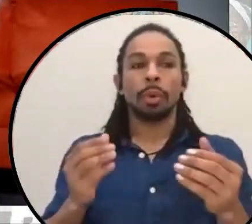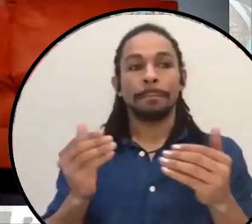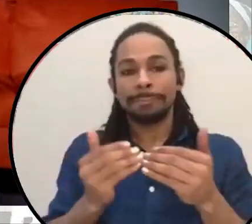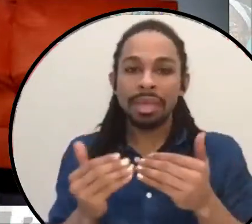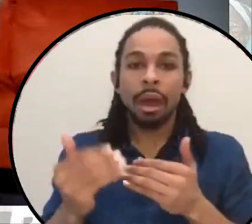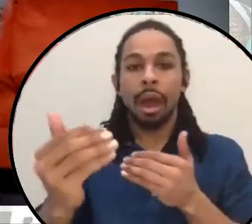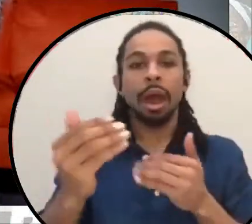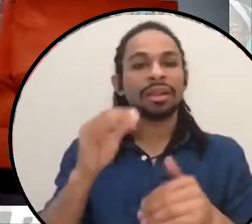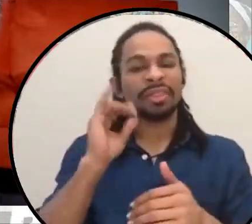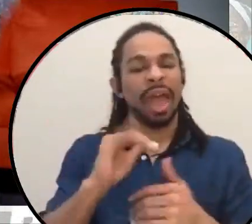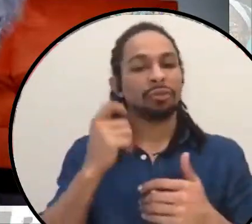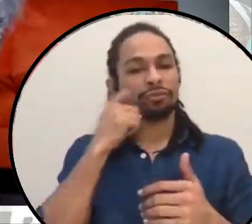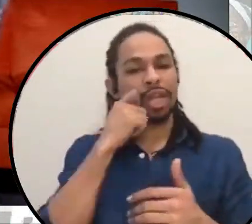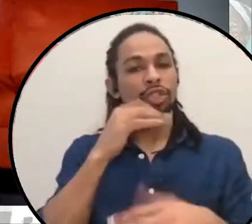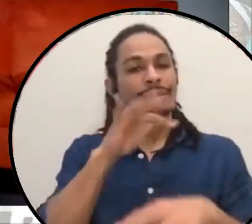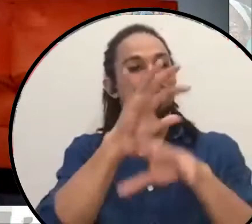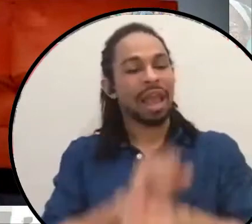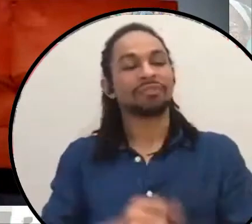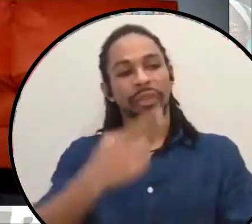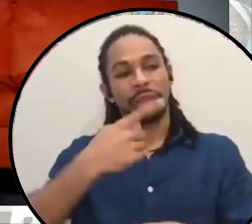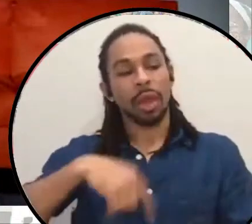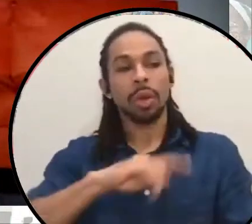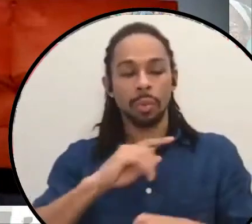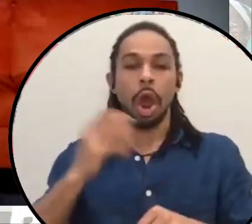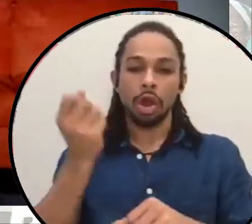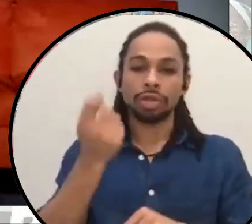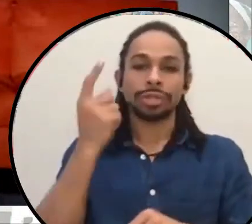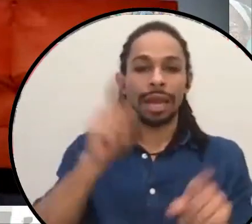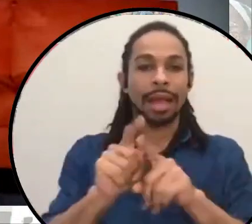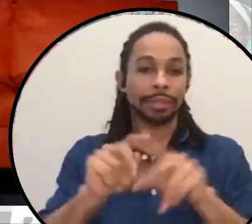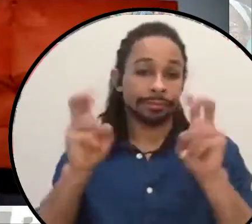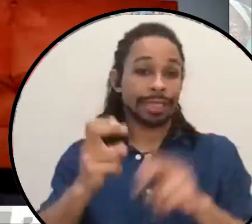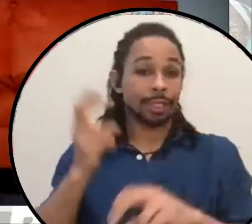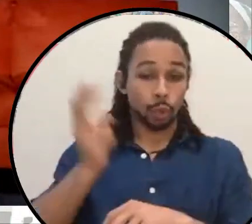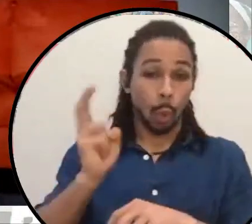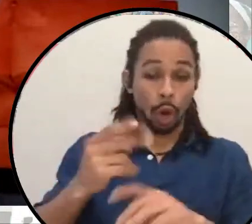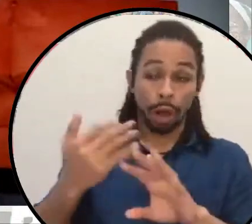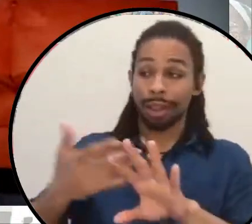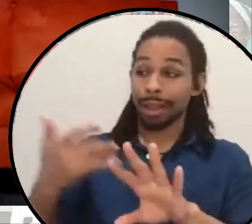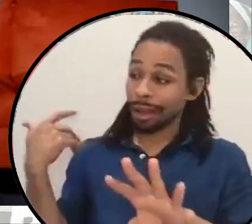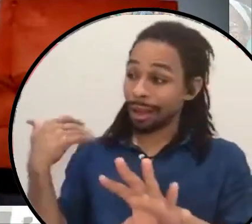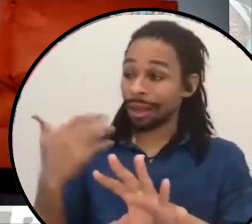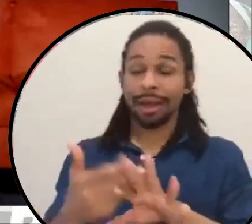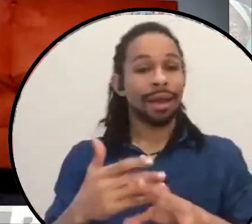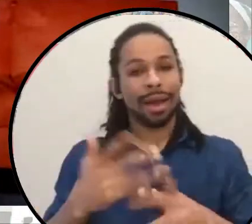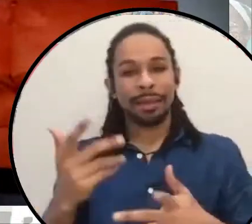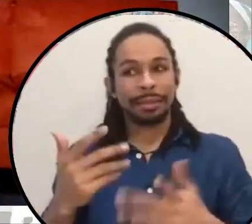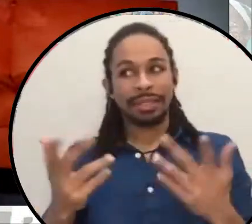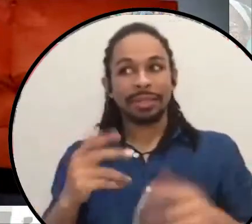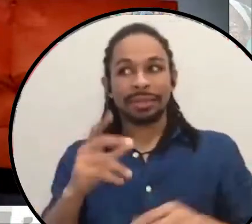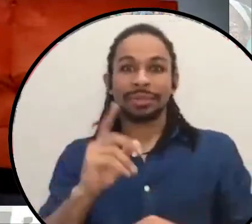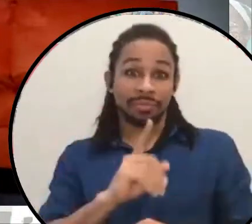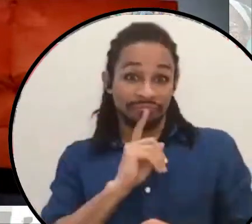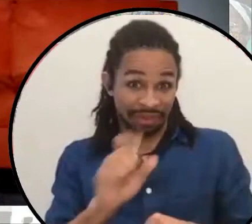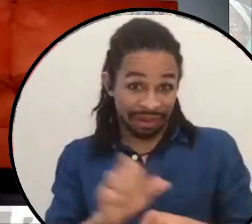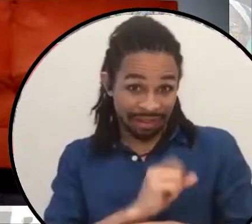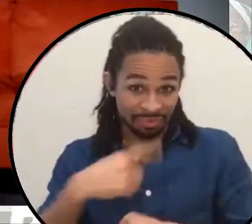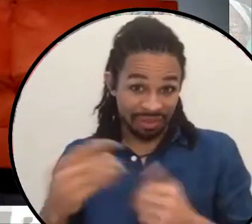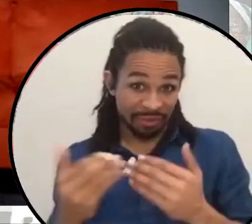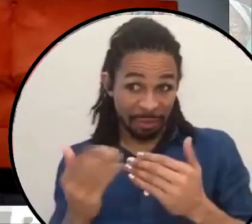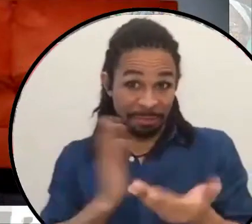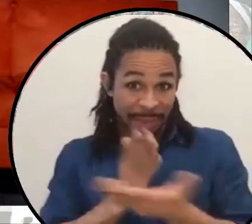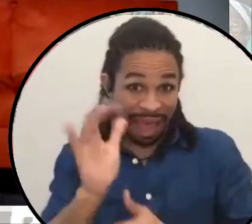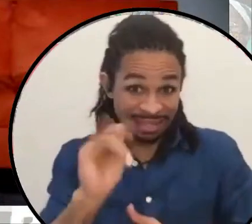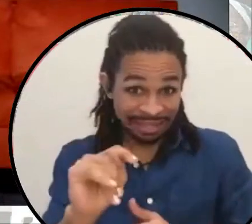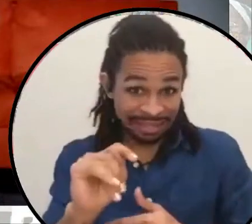understand as historical. And there are lots of questions about how we have moved beyond it and whether we've moved beyond it, but most people